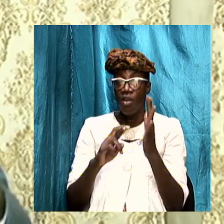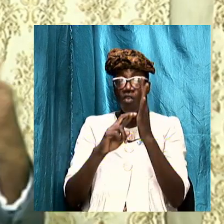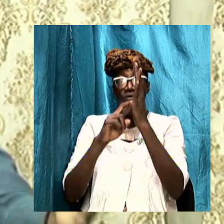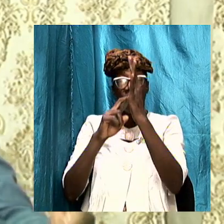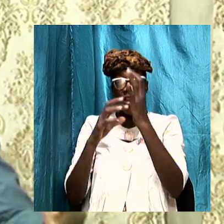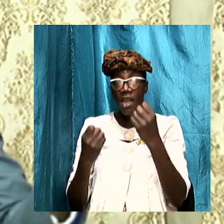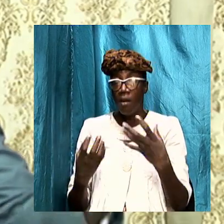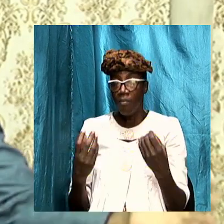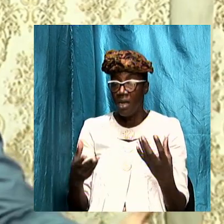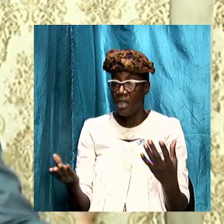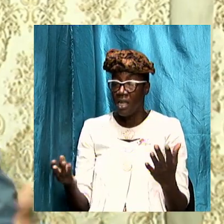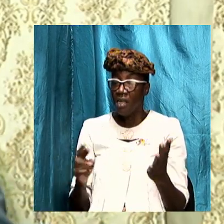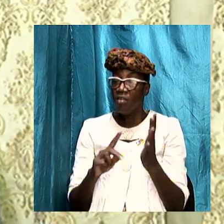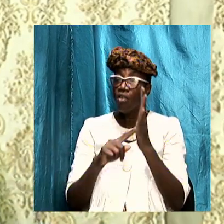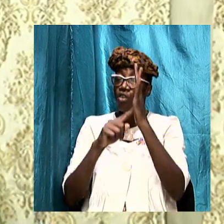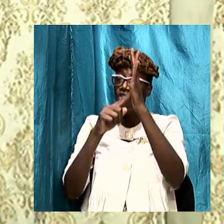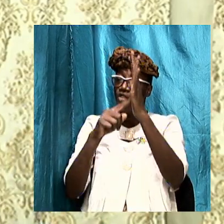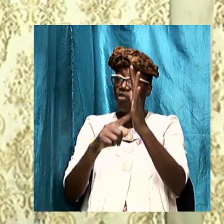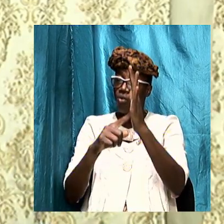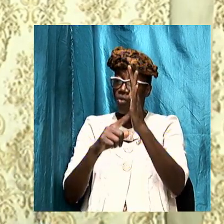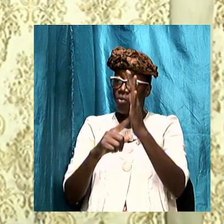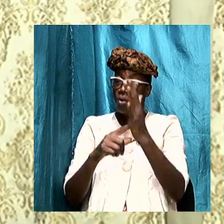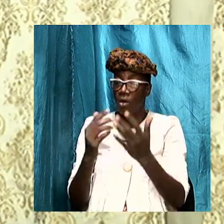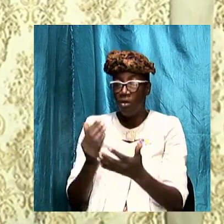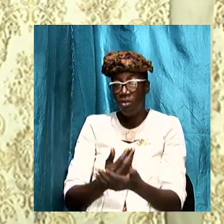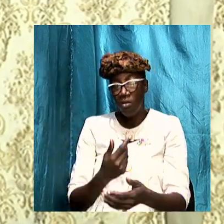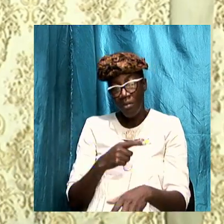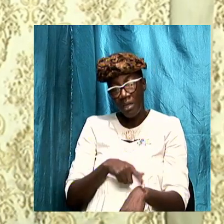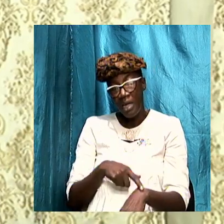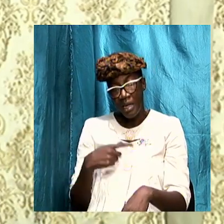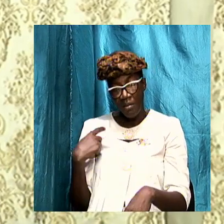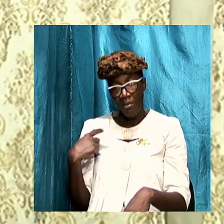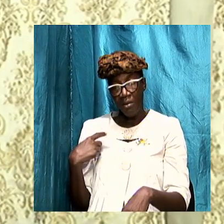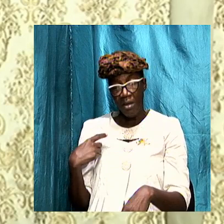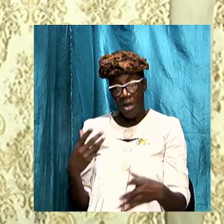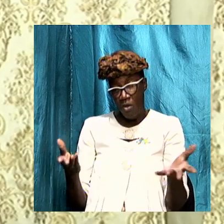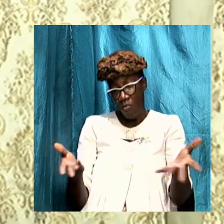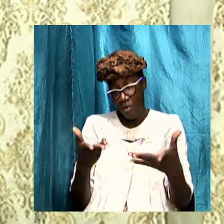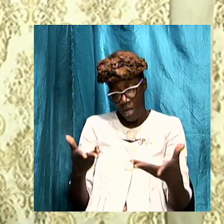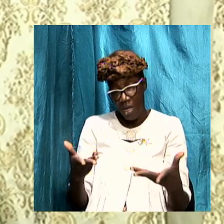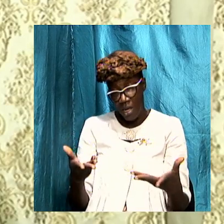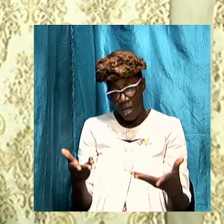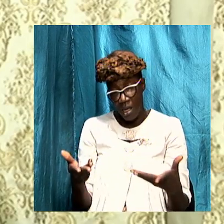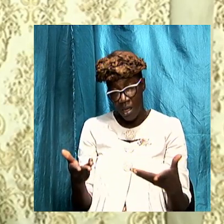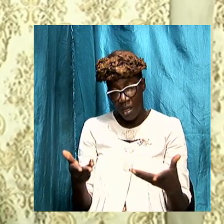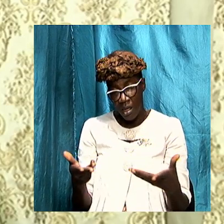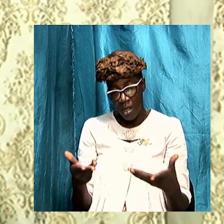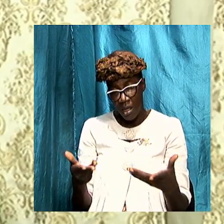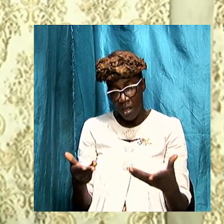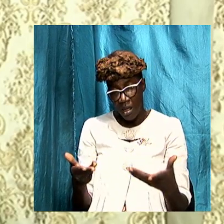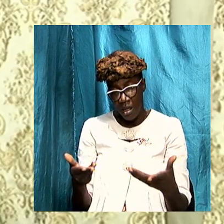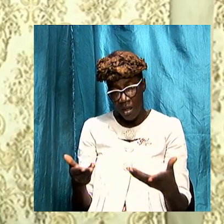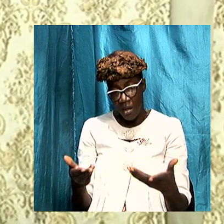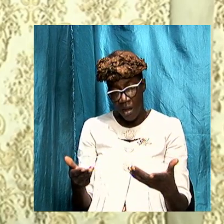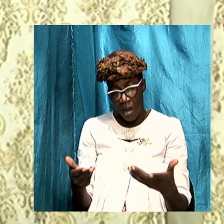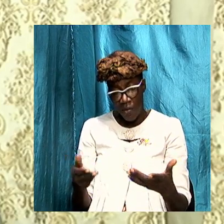so many things are shown and we sometimes spend hours going through